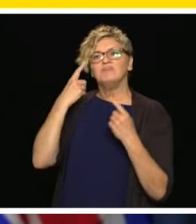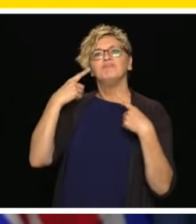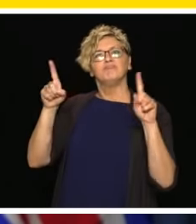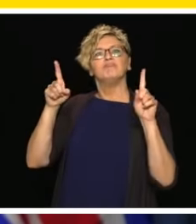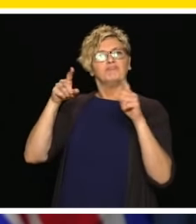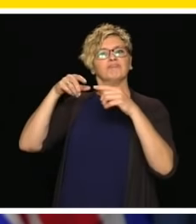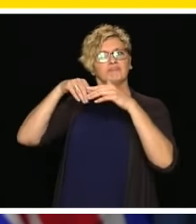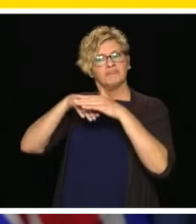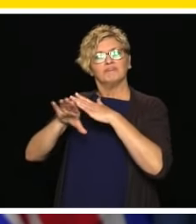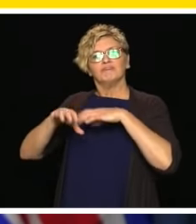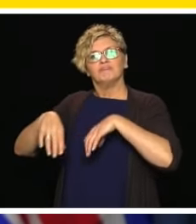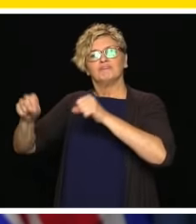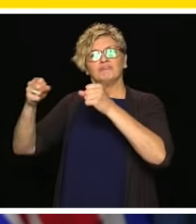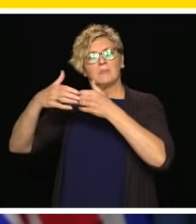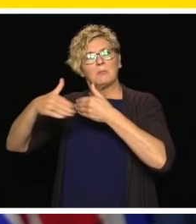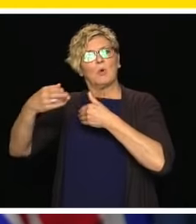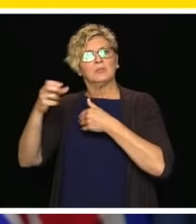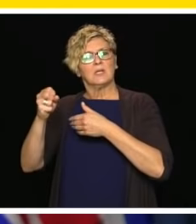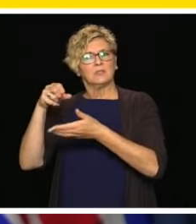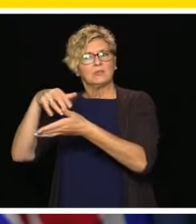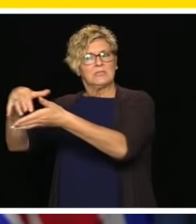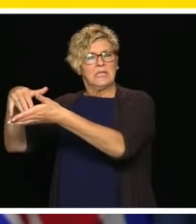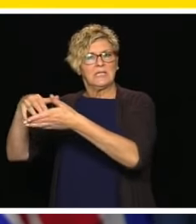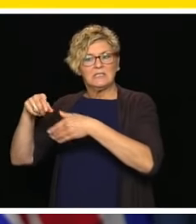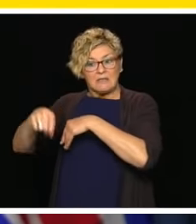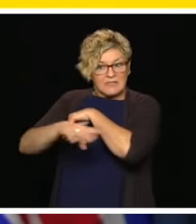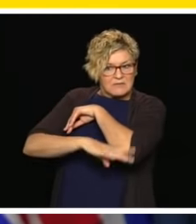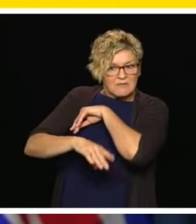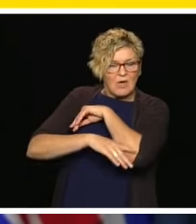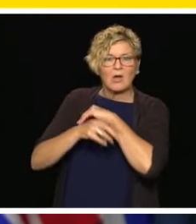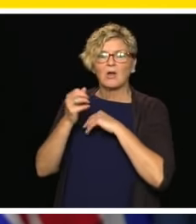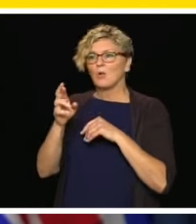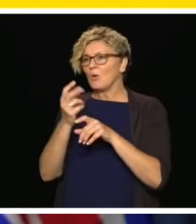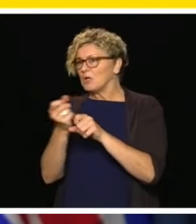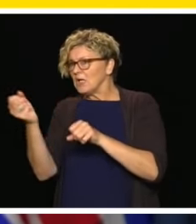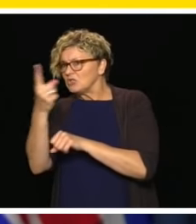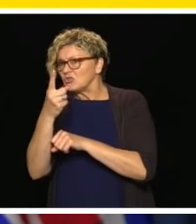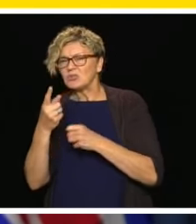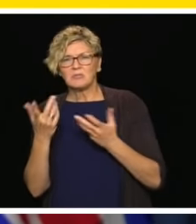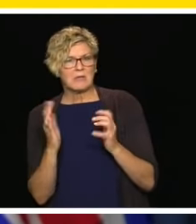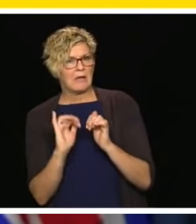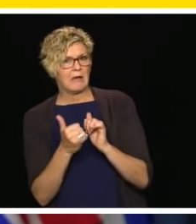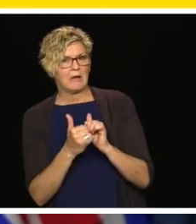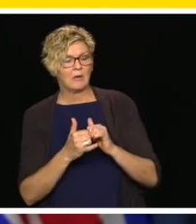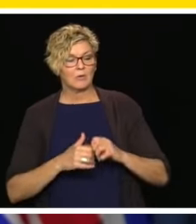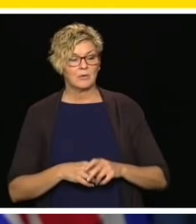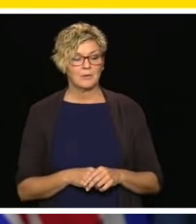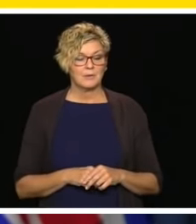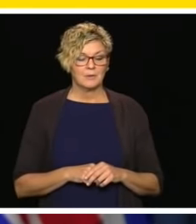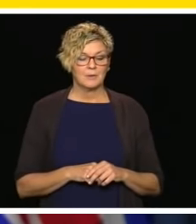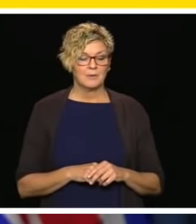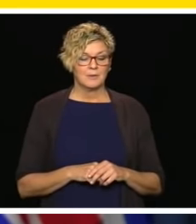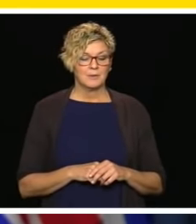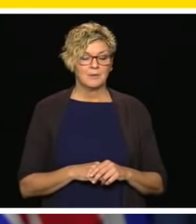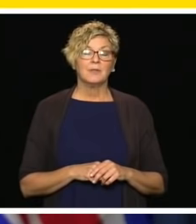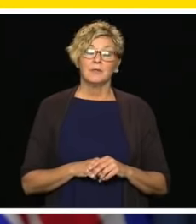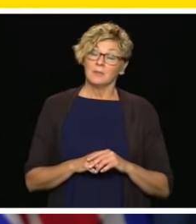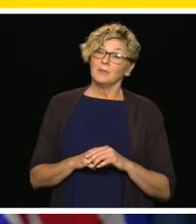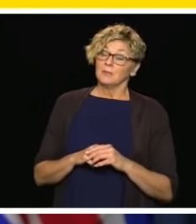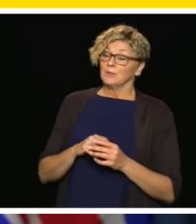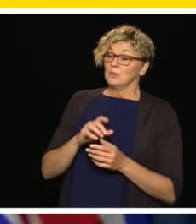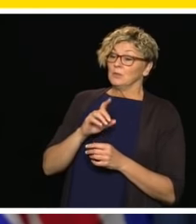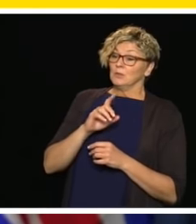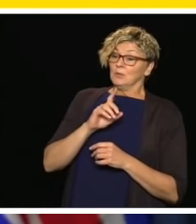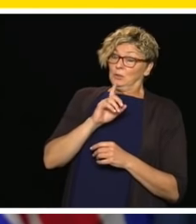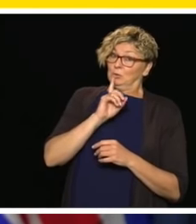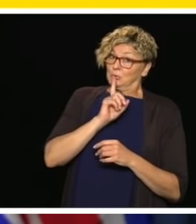Yeah, no, thank you for that question around transition to post-secondary education. We made the assurance way back on March 17 when